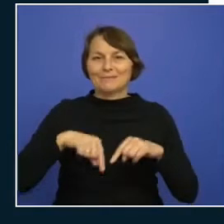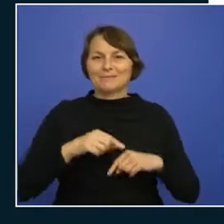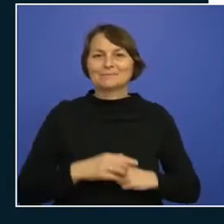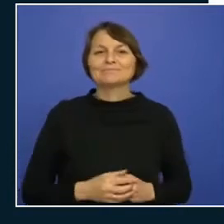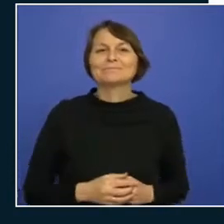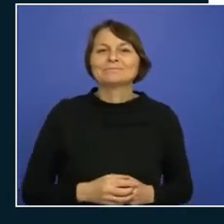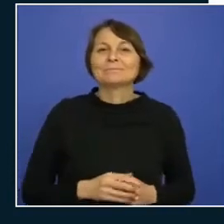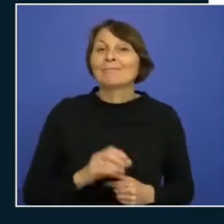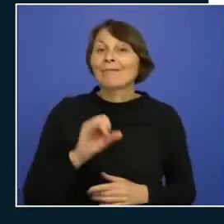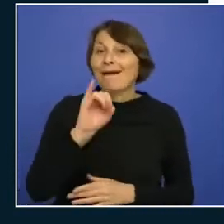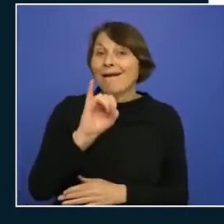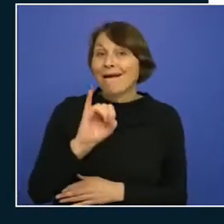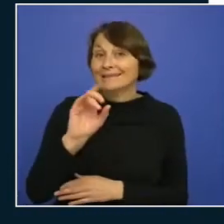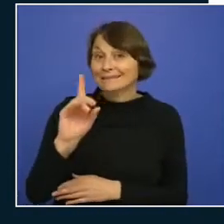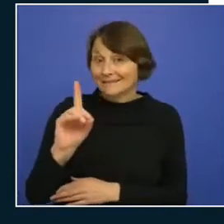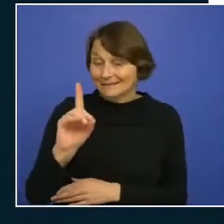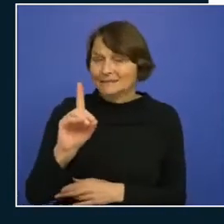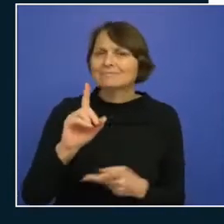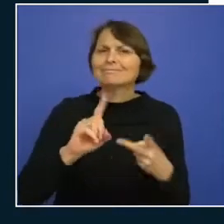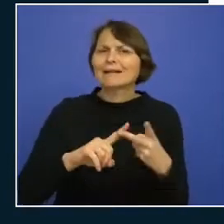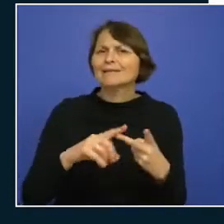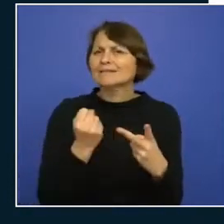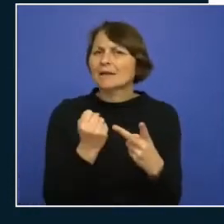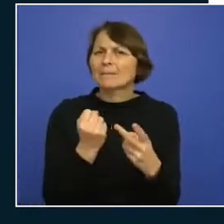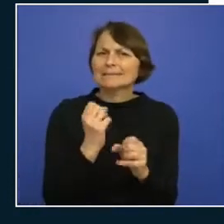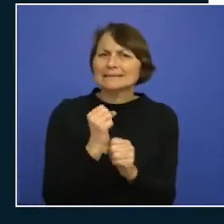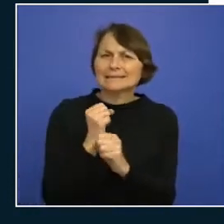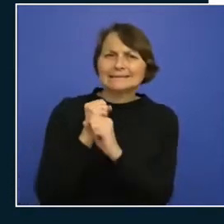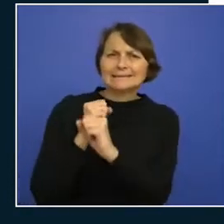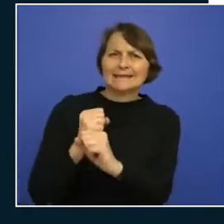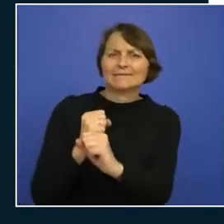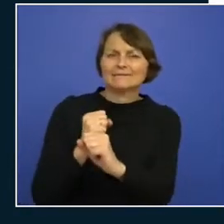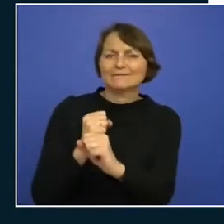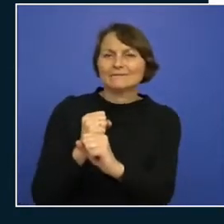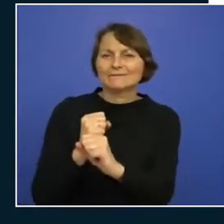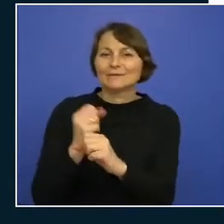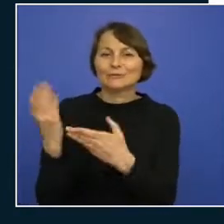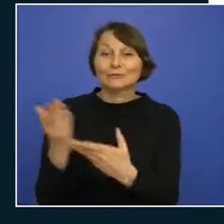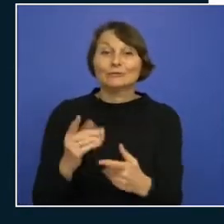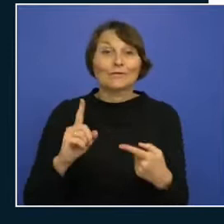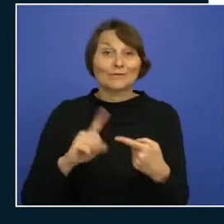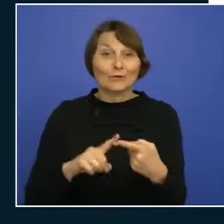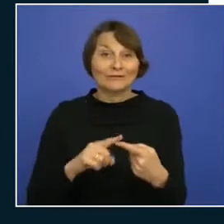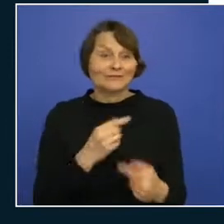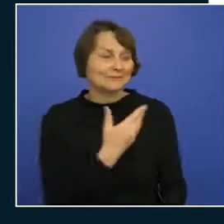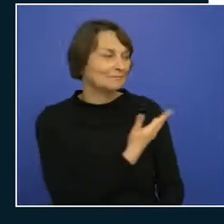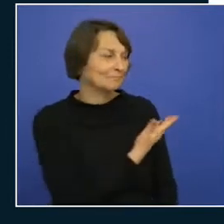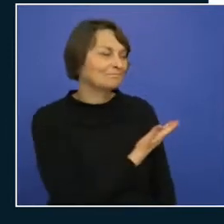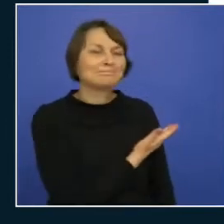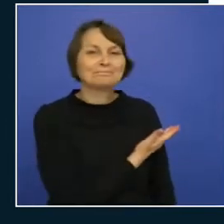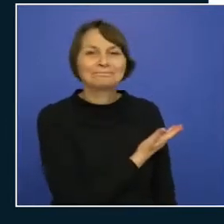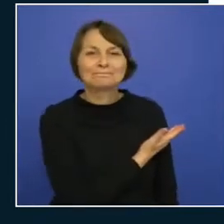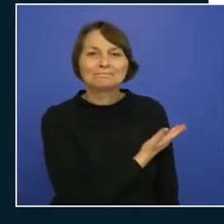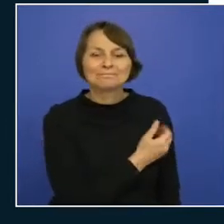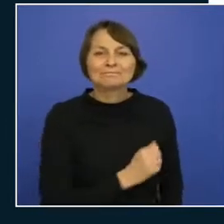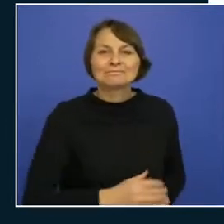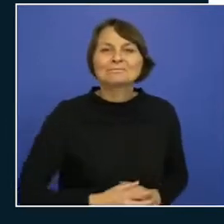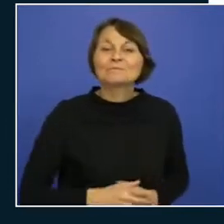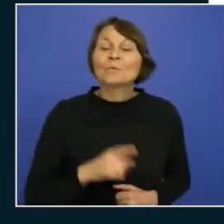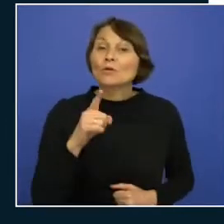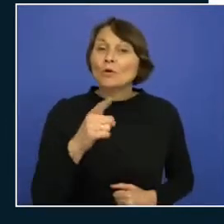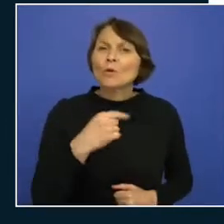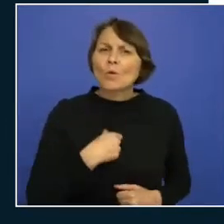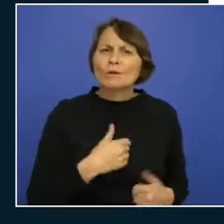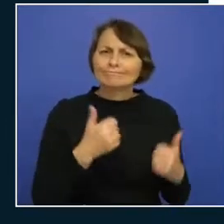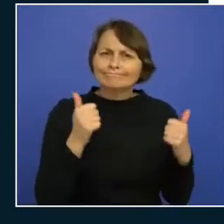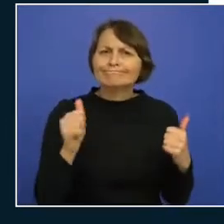and some security services so let's start with identity you know to access and manage your azure environment